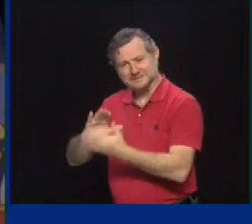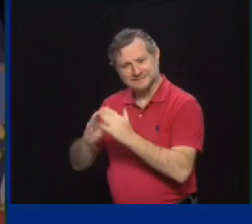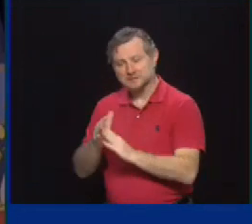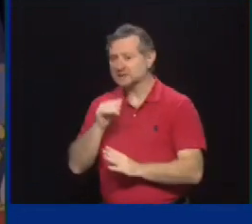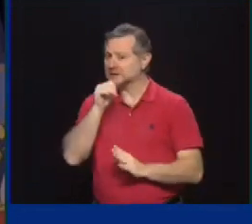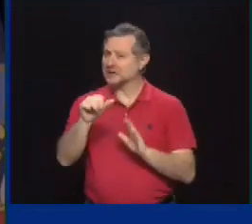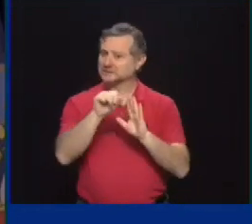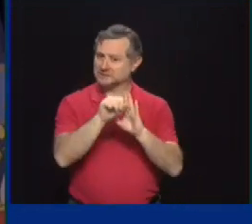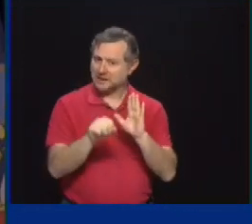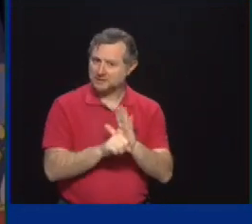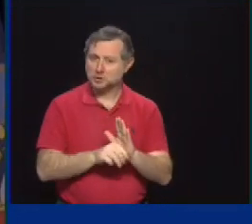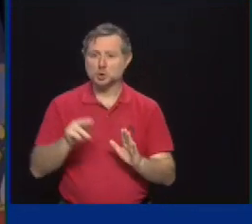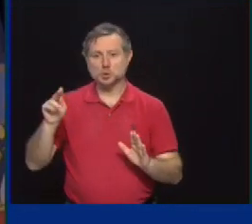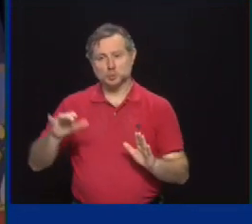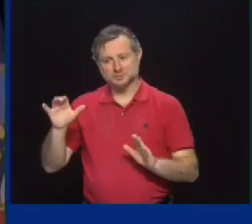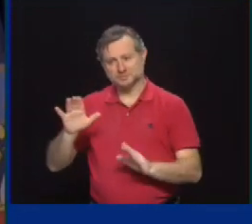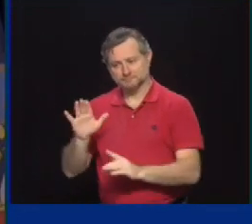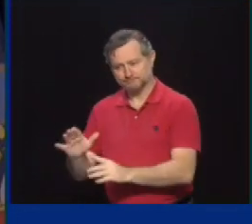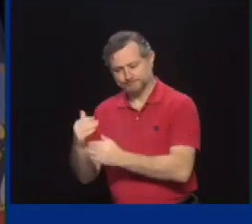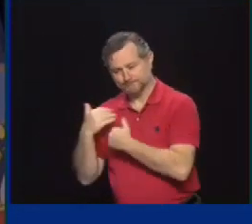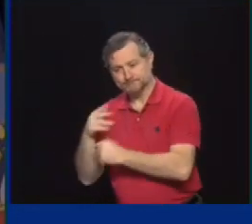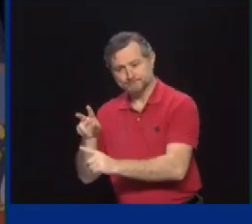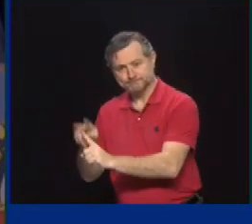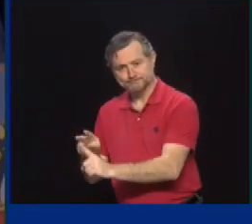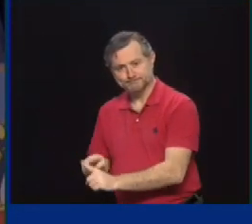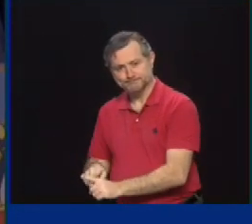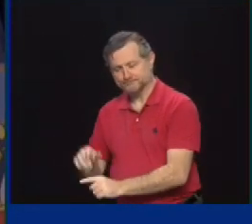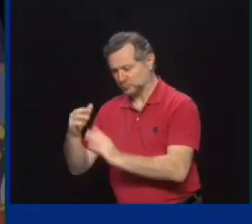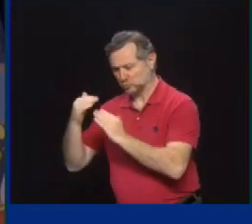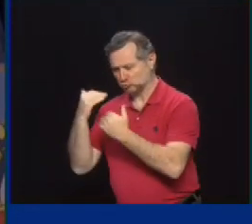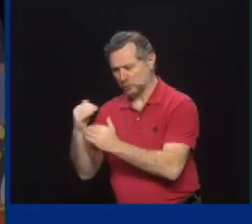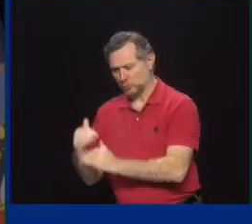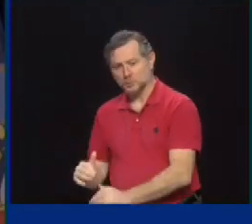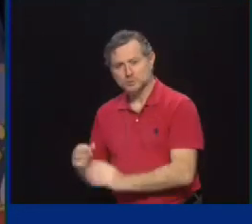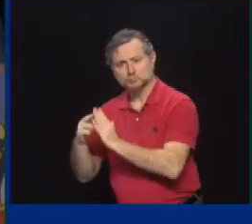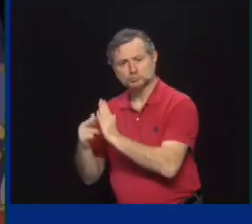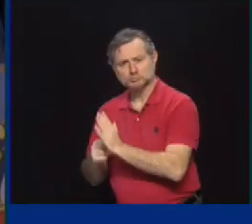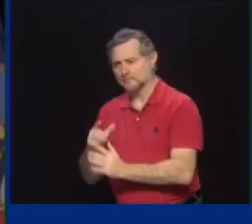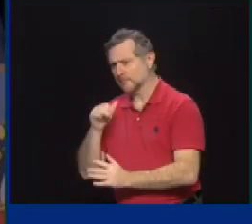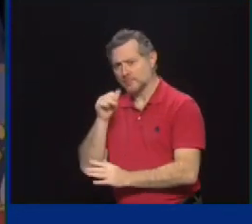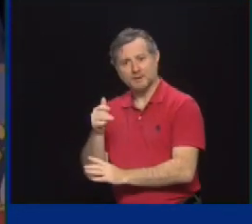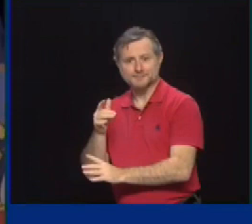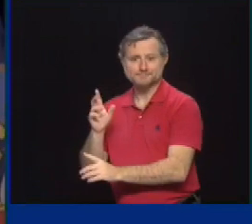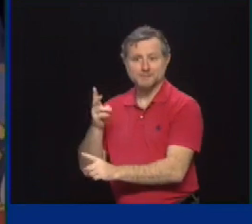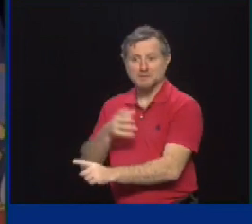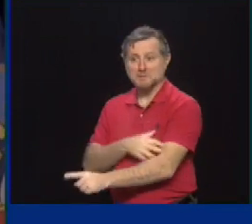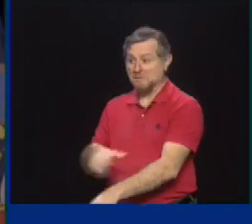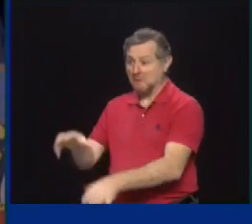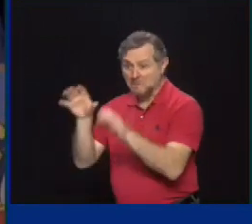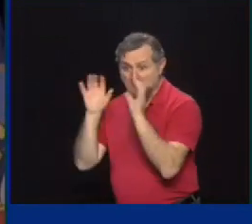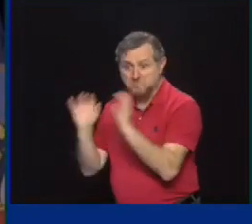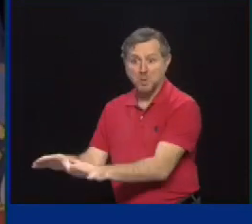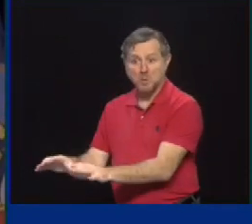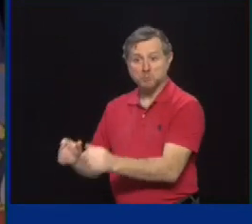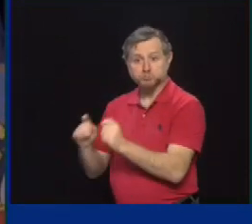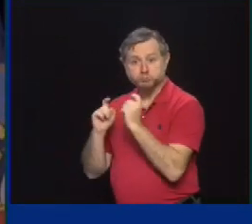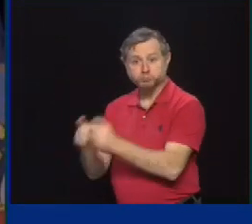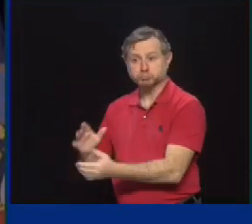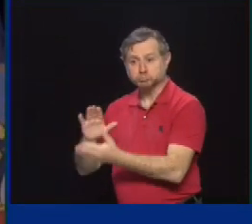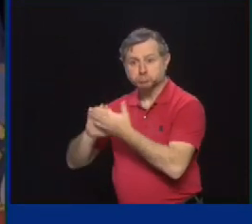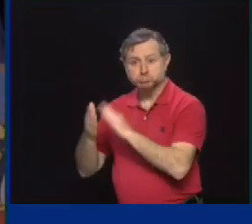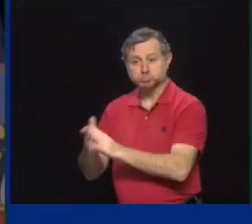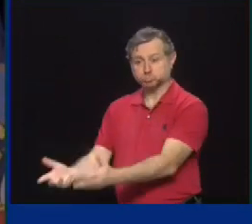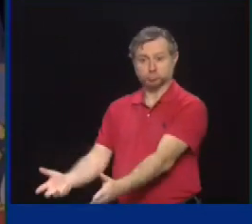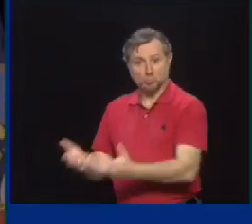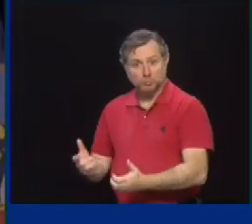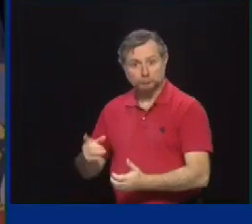to be turning state government upside down, empowering localities to do what they want. The city of New York wants to have a vaccine mandate for